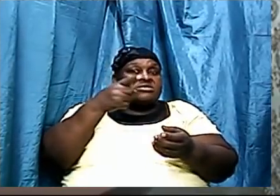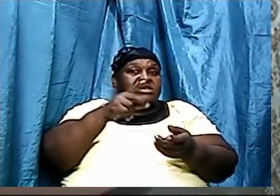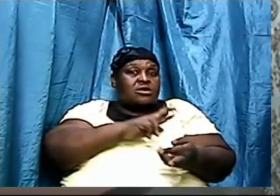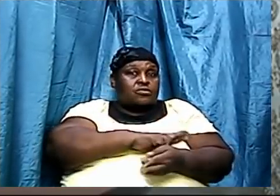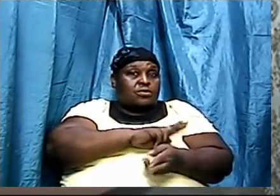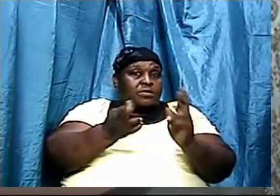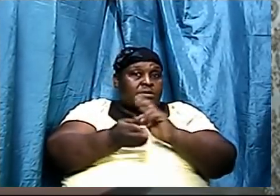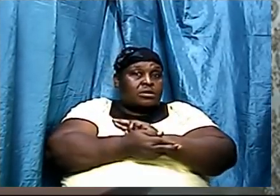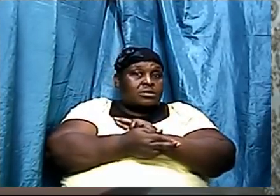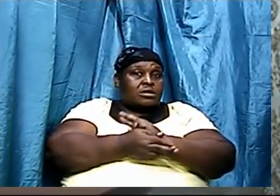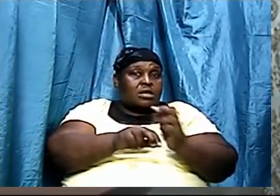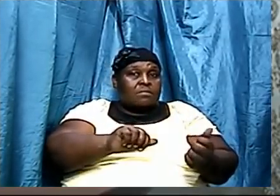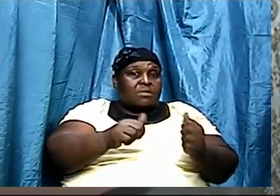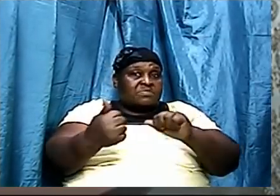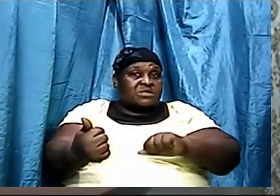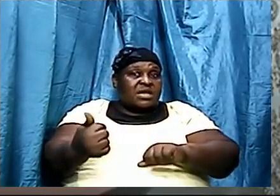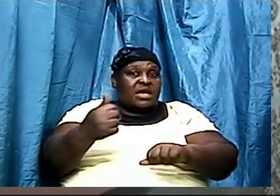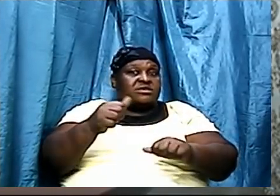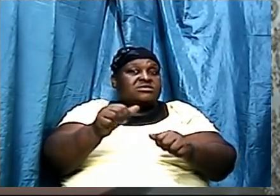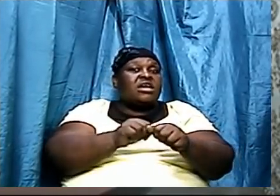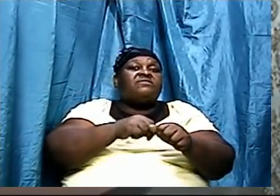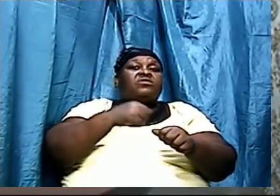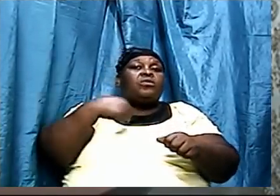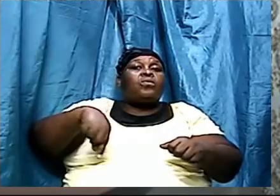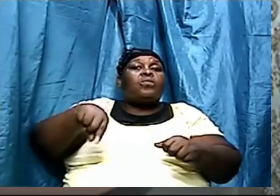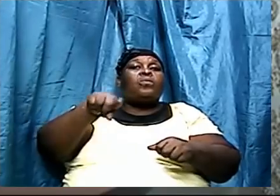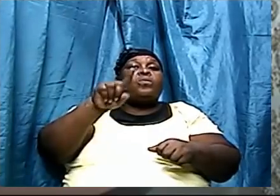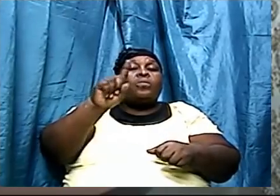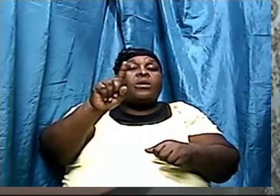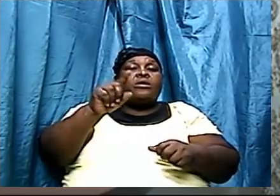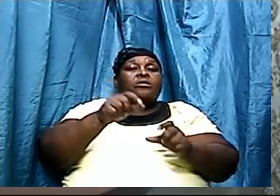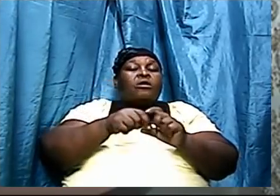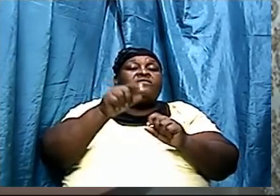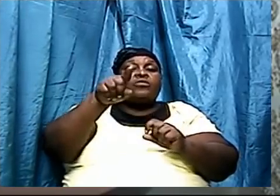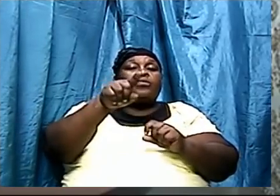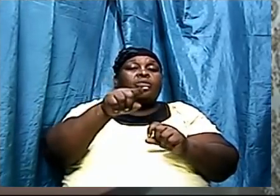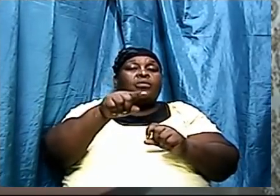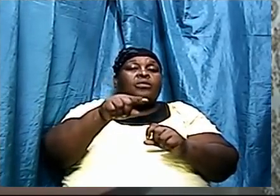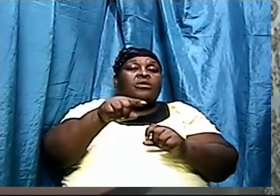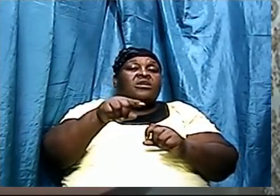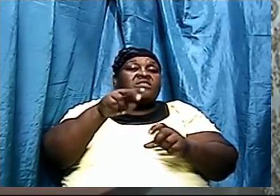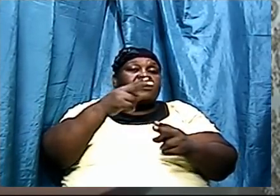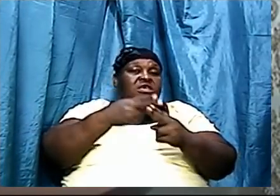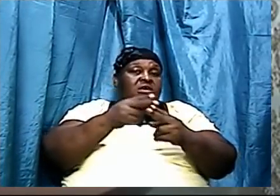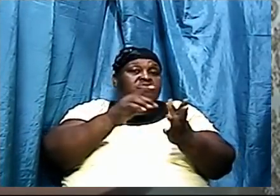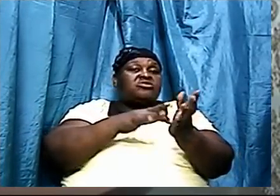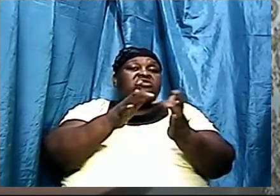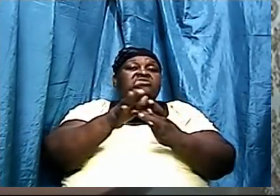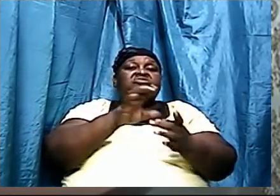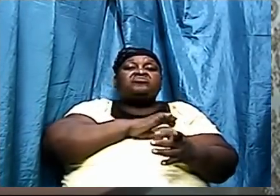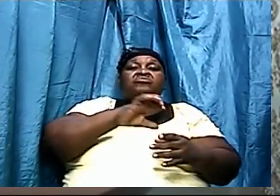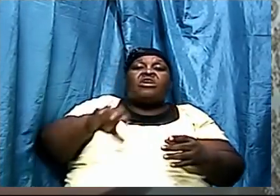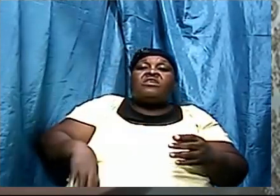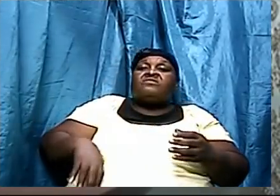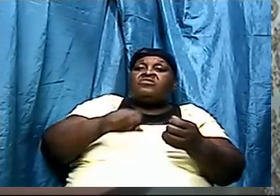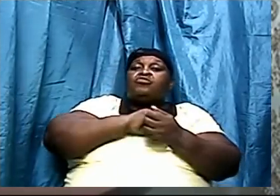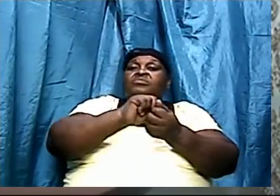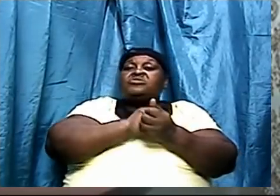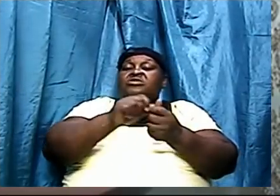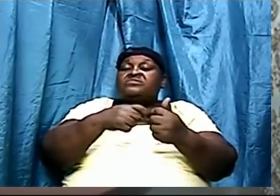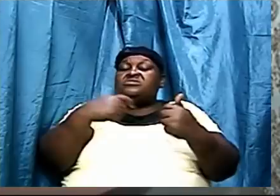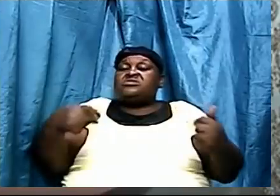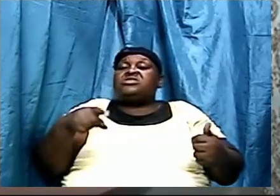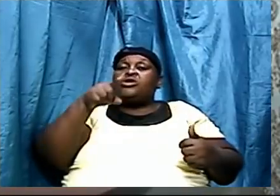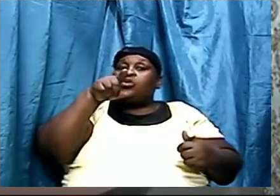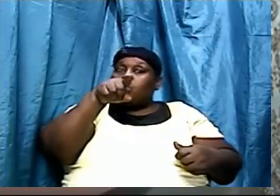baptize every one of you in the name of Jesus Christ for the remission of sins and he shall receive the gift of the